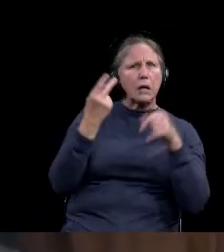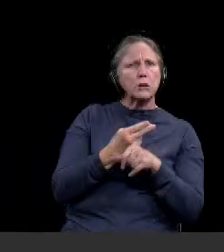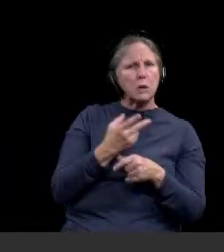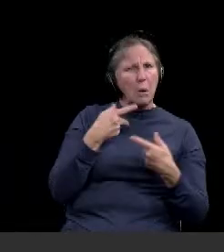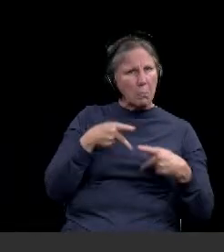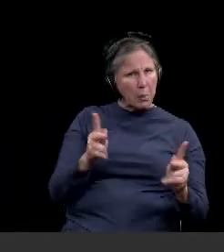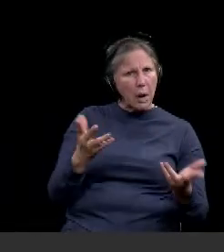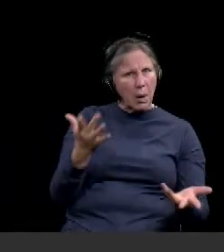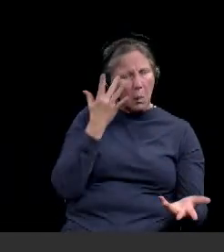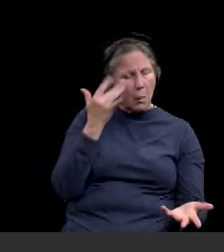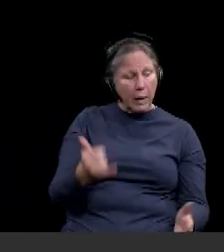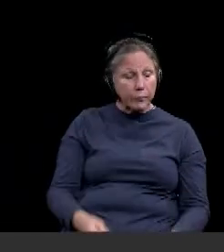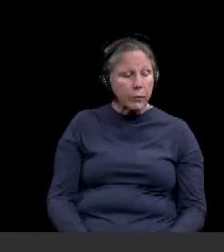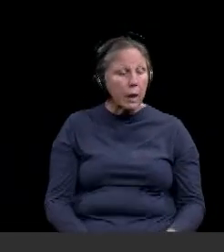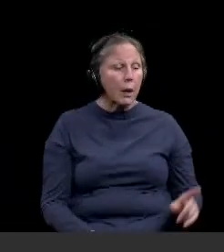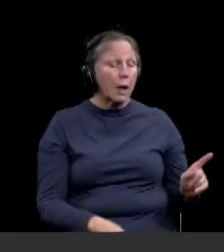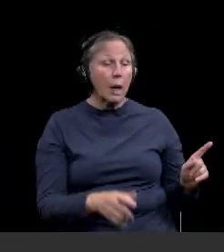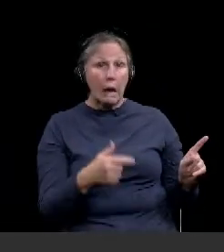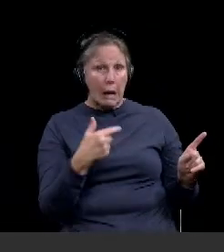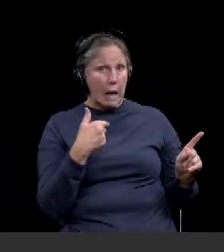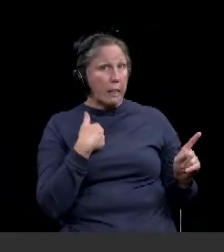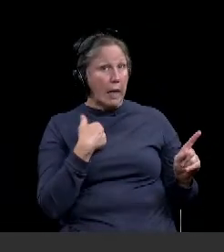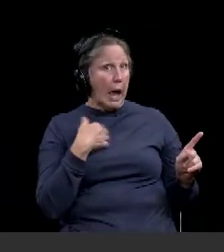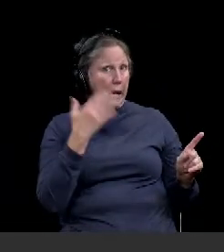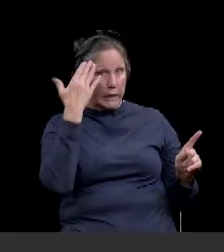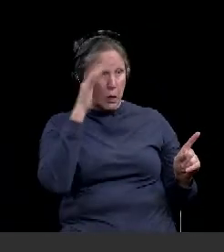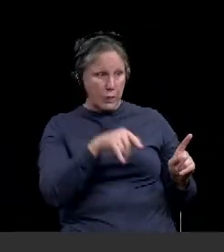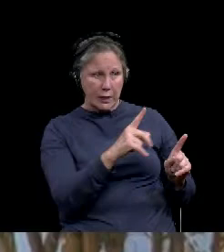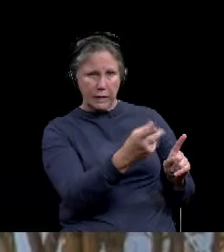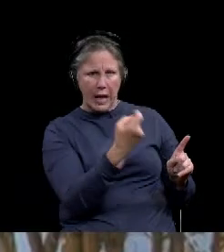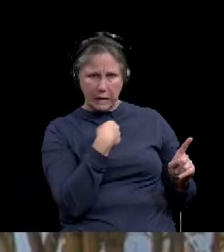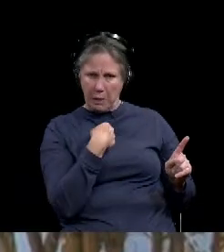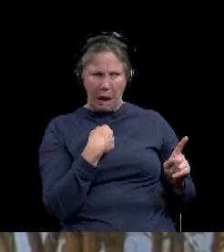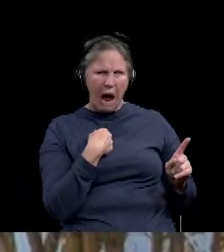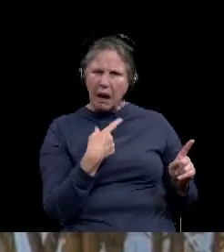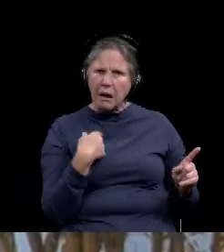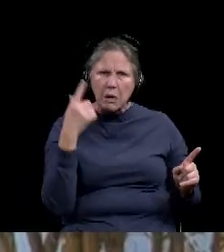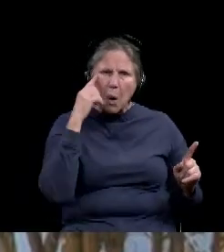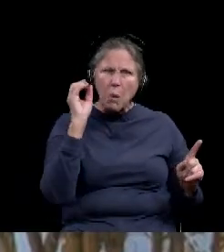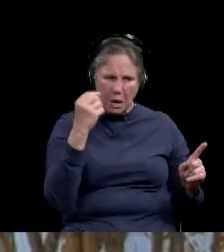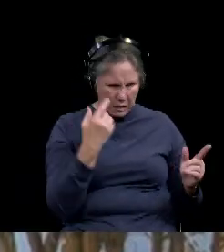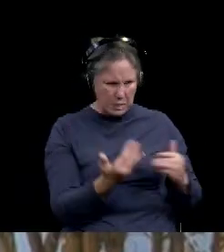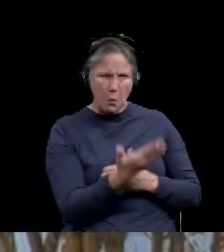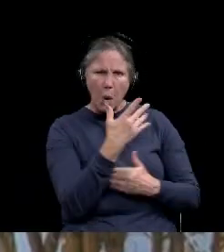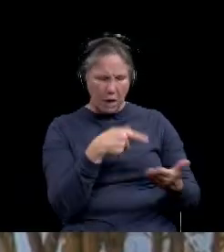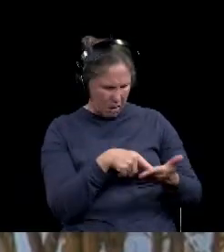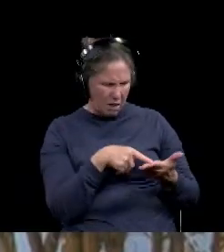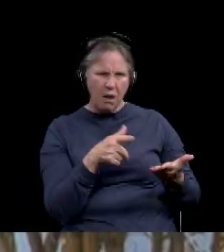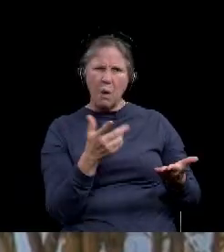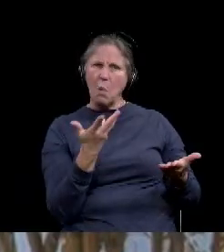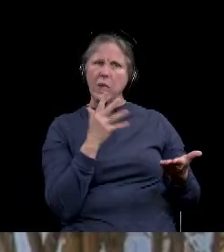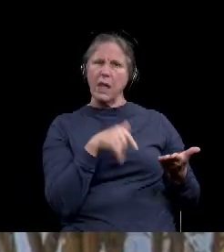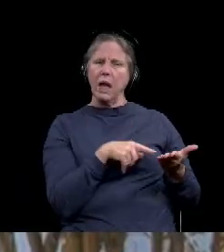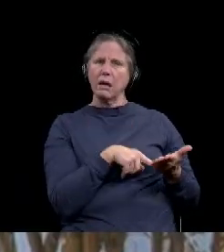Well, I didn't know anything about this until, uh, this question was asked, uh, and saw it this morning. Um,